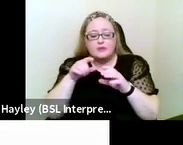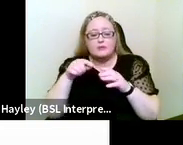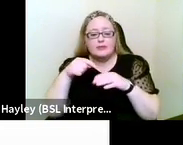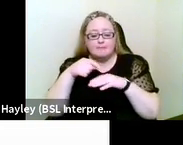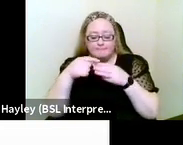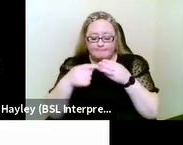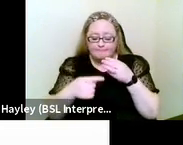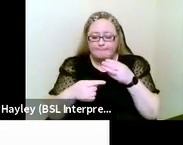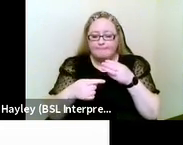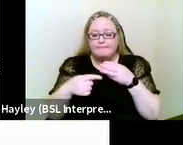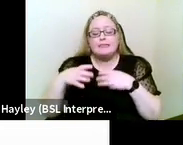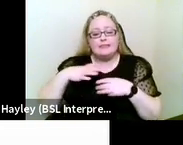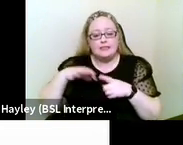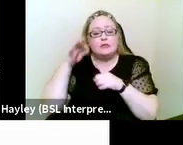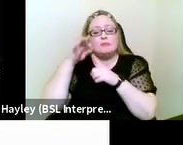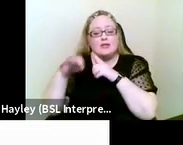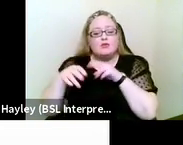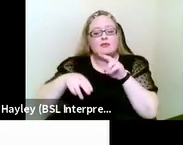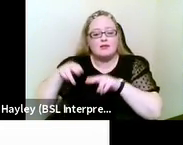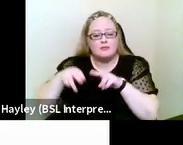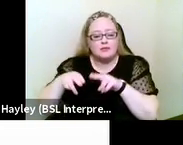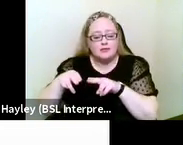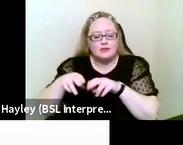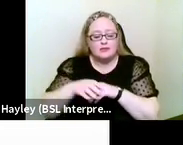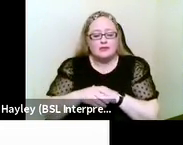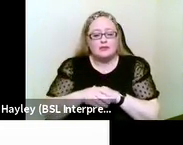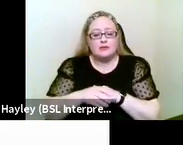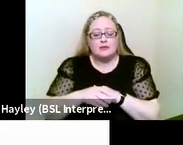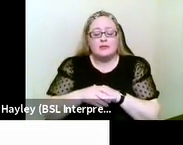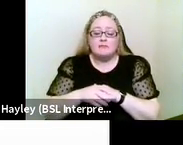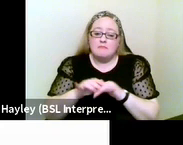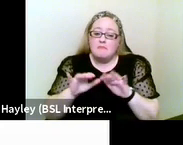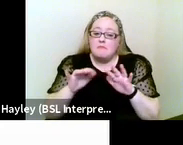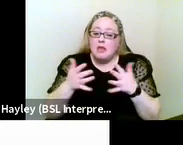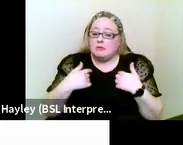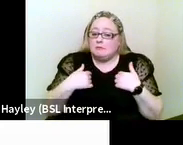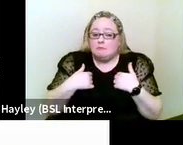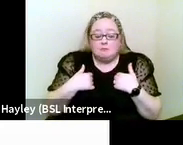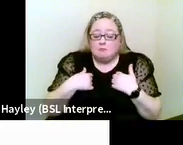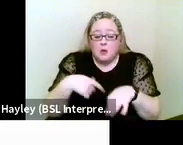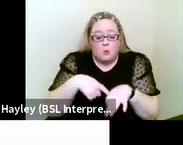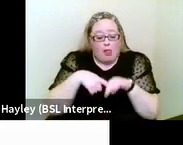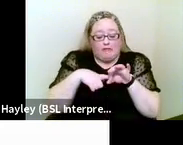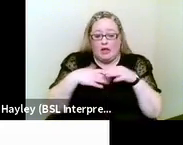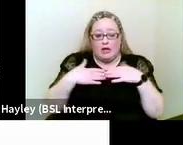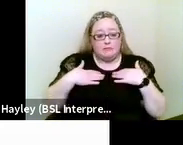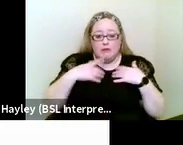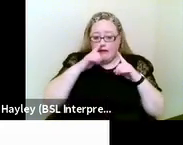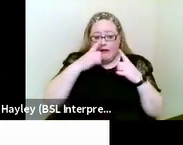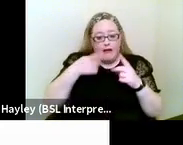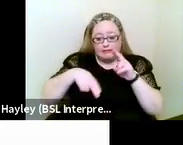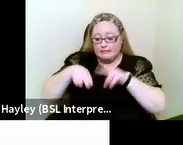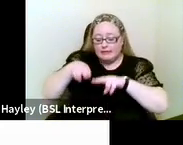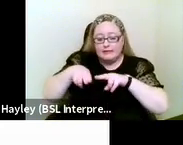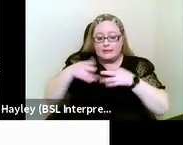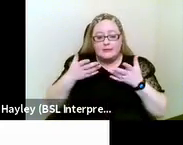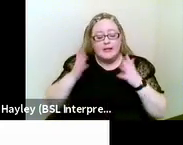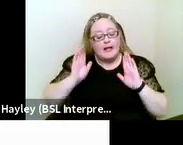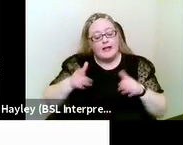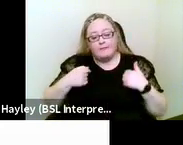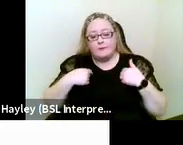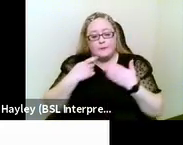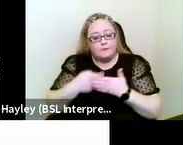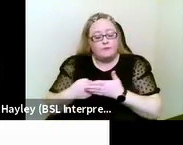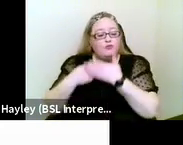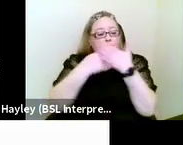assessment. And it may be, therefore, that I am not suitably qualified to carry it out and I'm going to have to